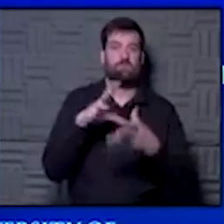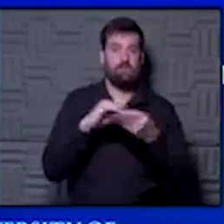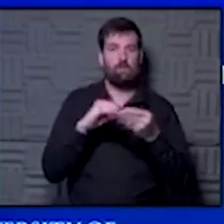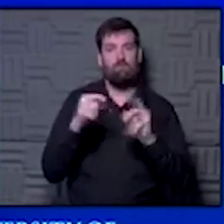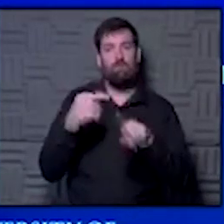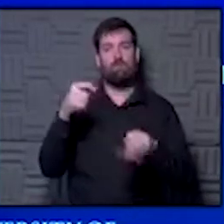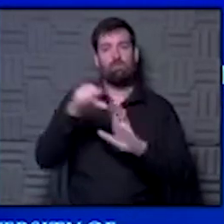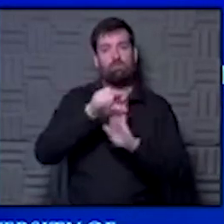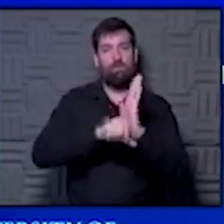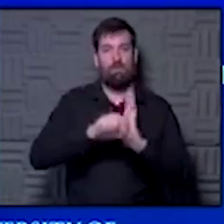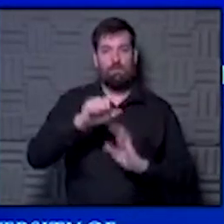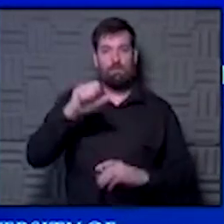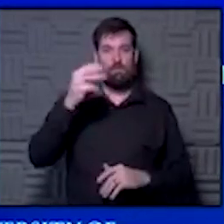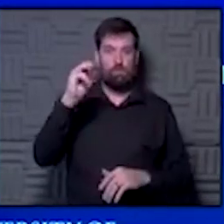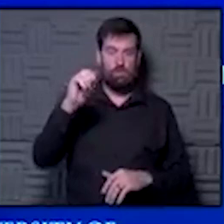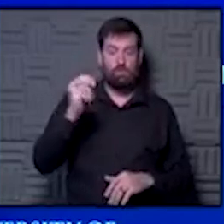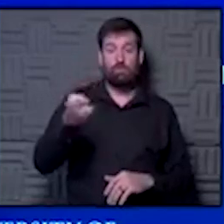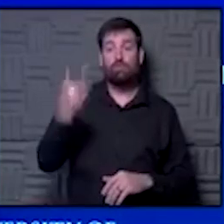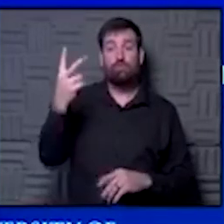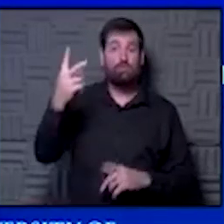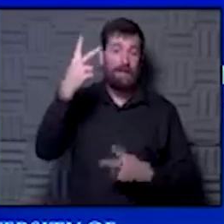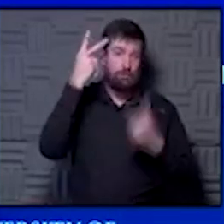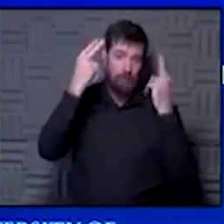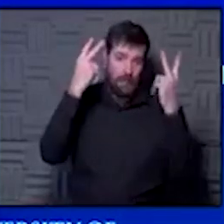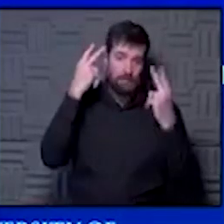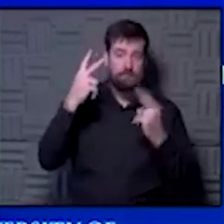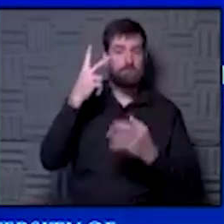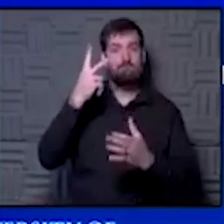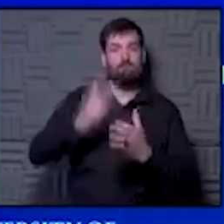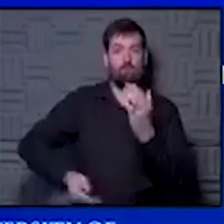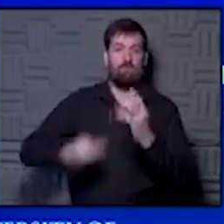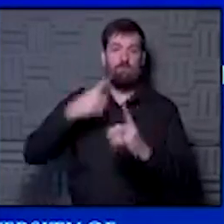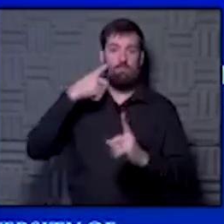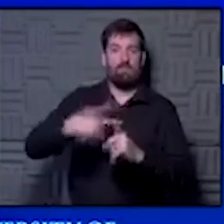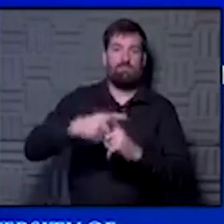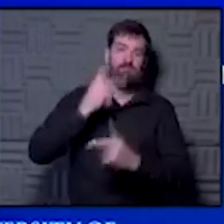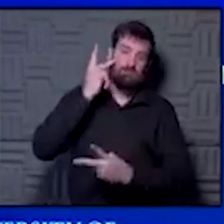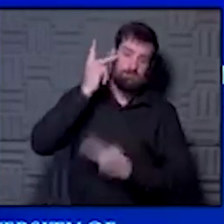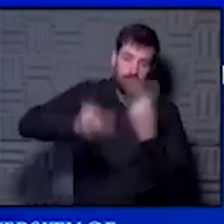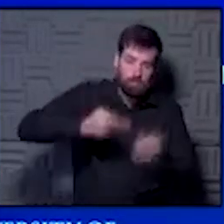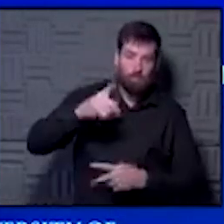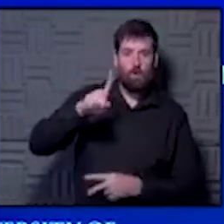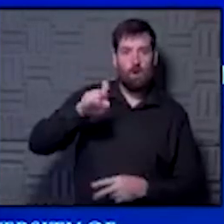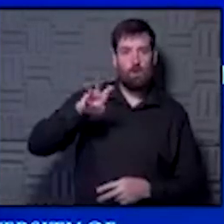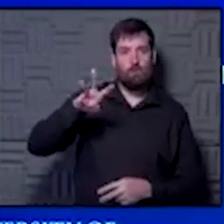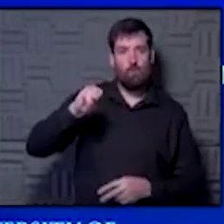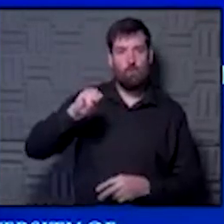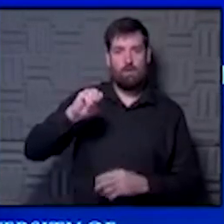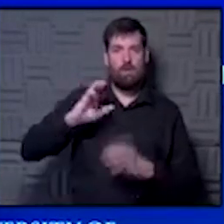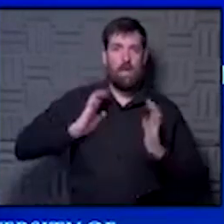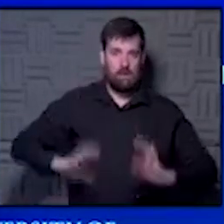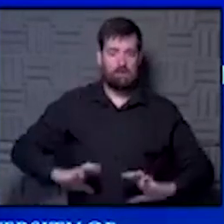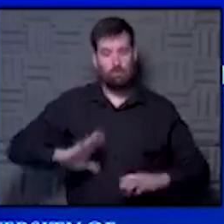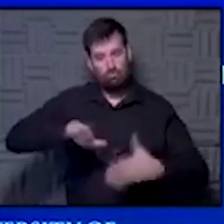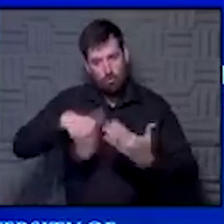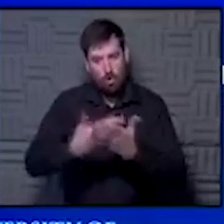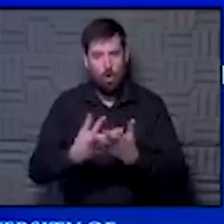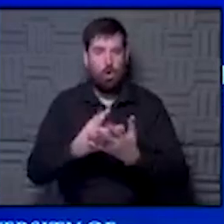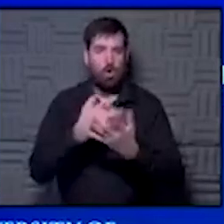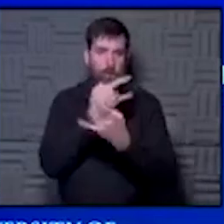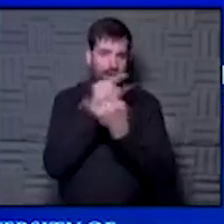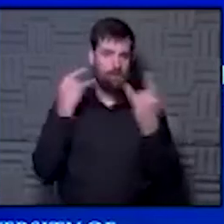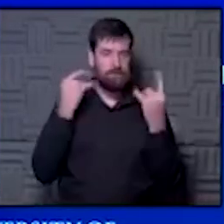Springfield, Missouri, where the two hairstylists who are both positive saw 140 clients. Everybody had a mask on